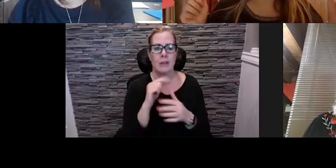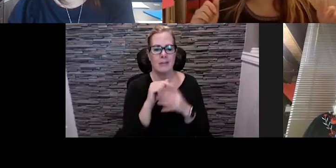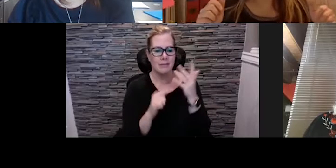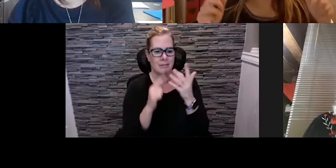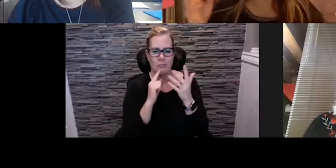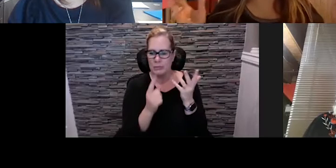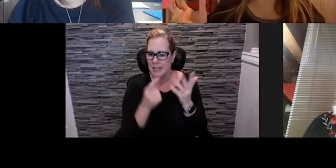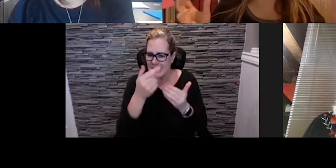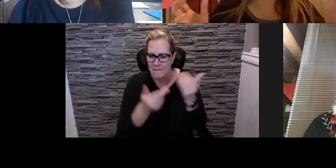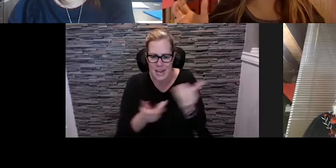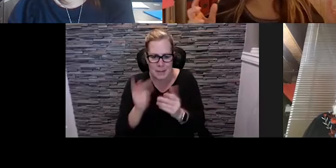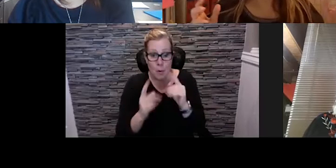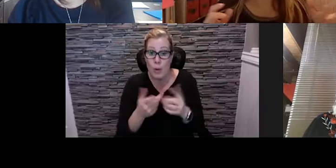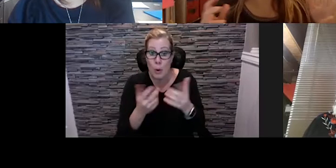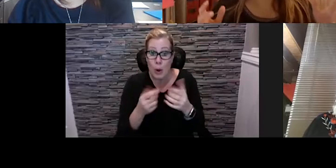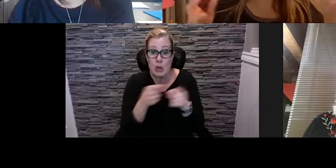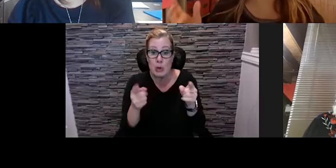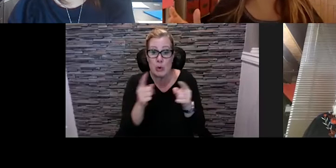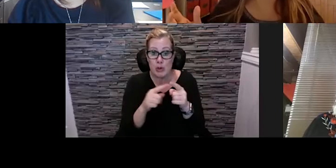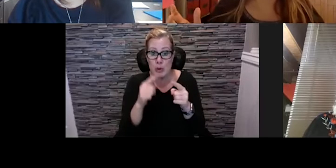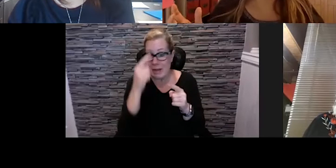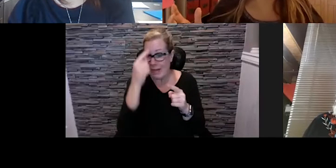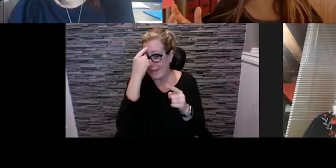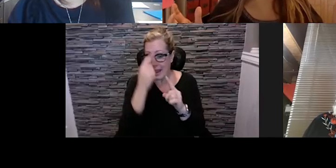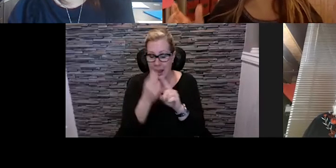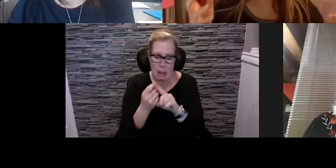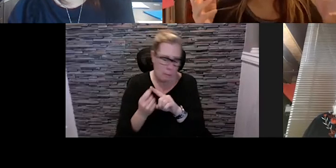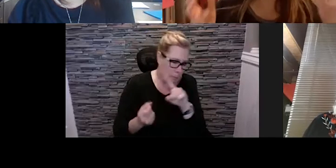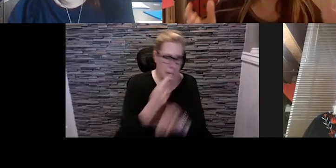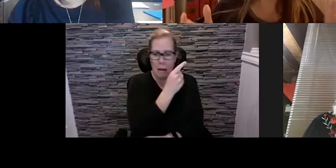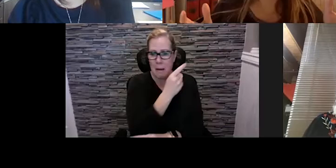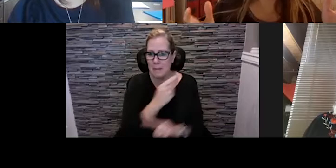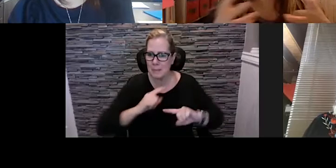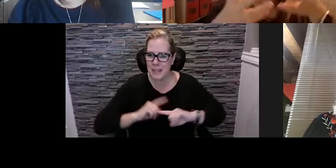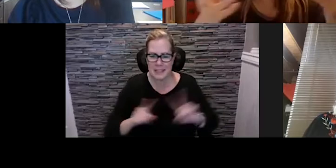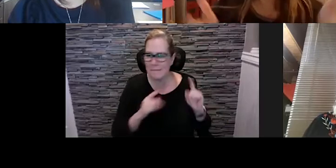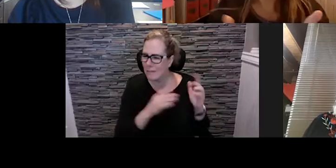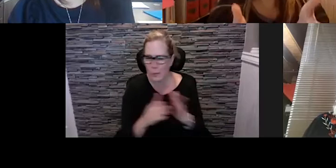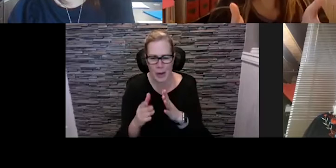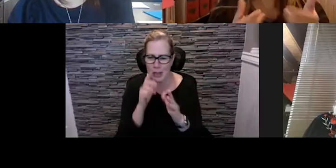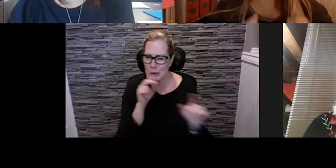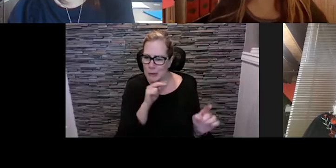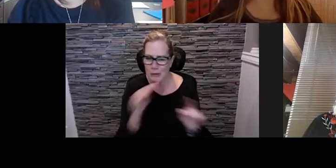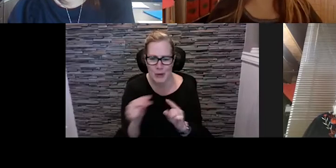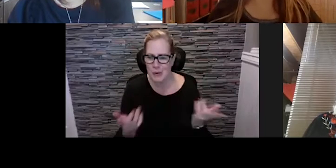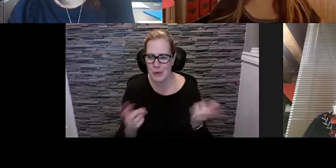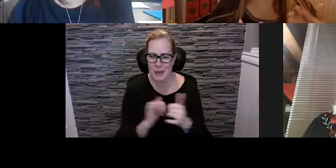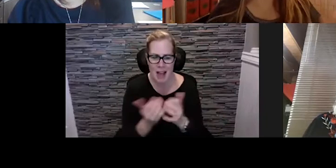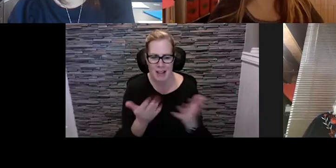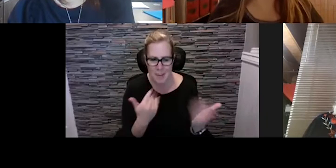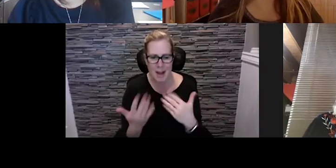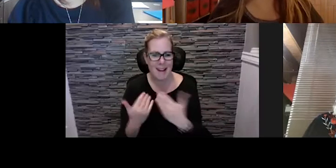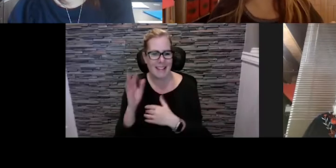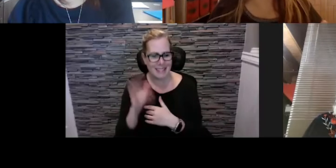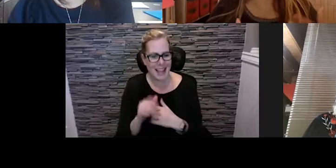your imagination to what's possible and then bring those of us who might